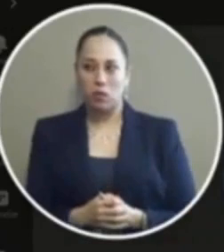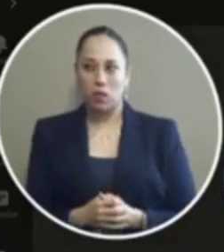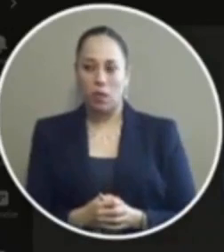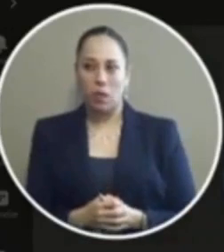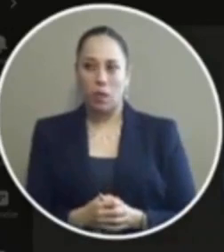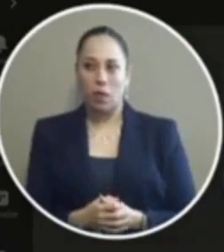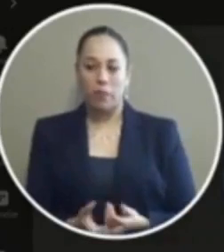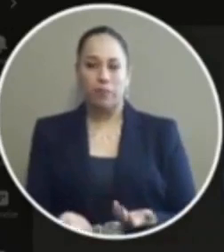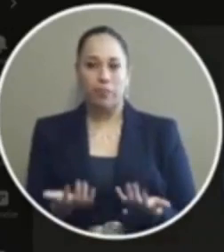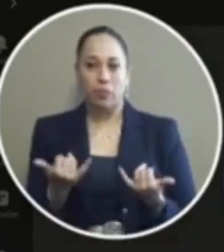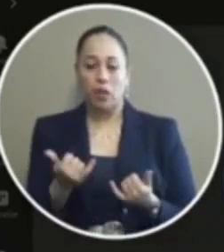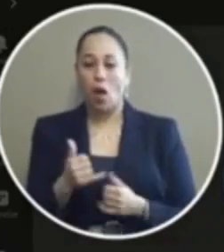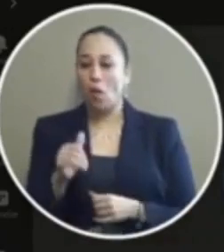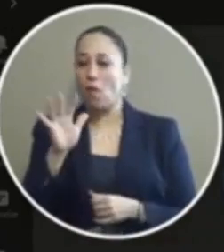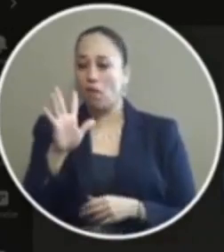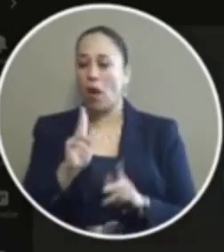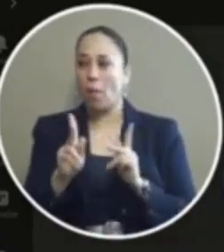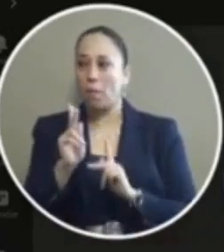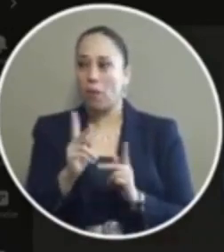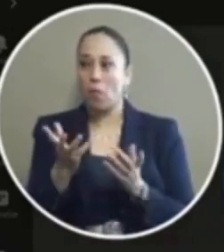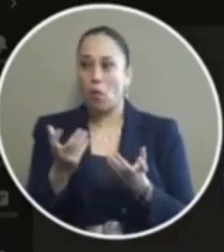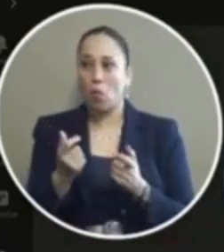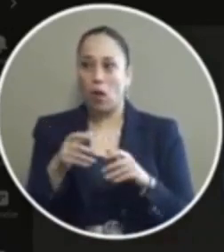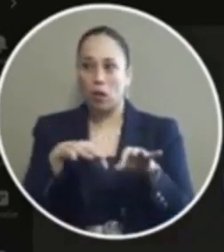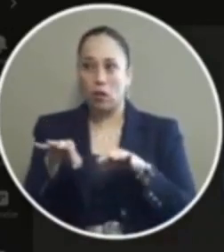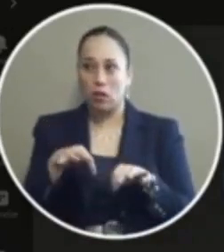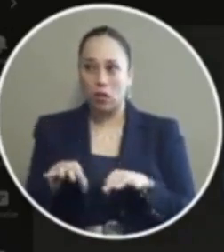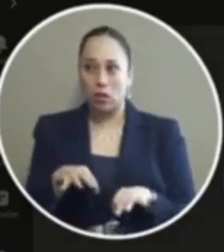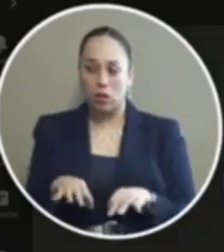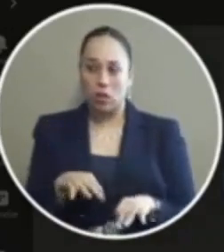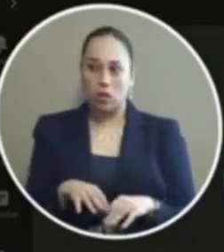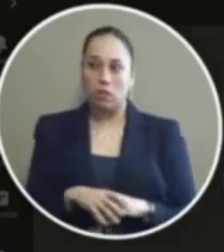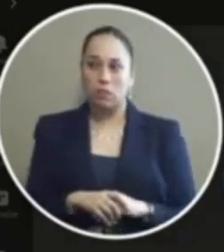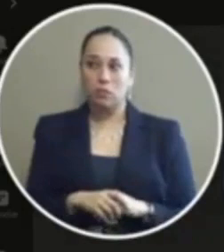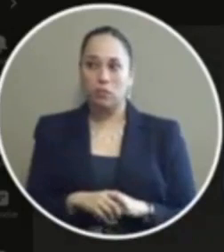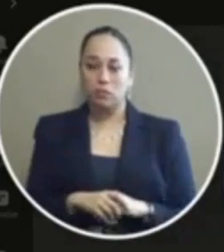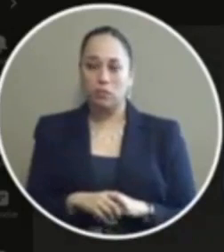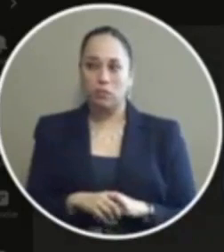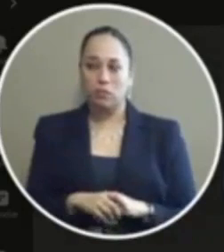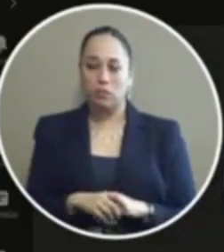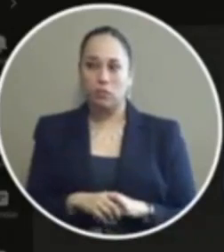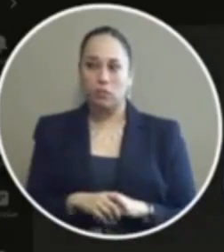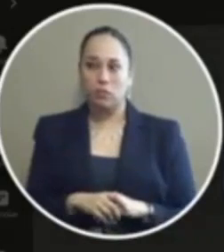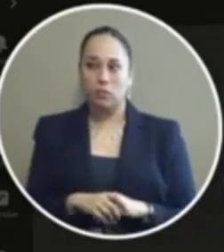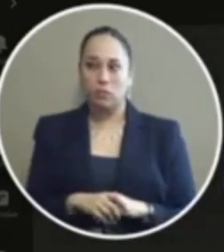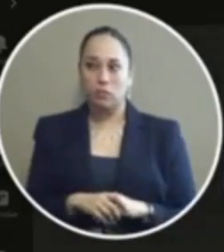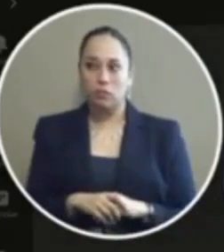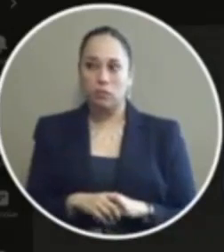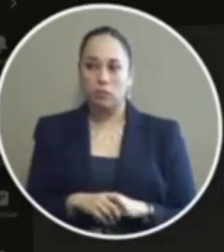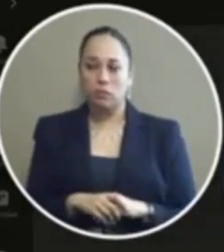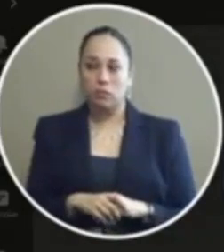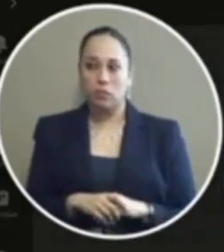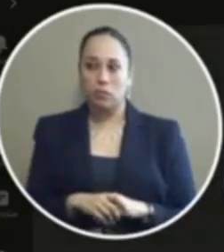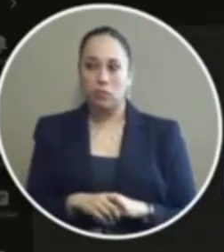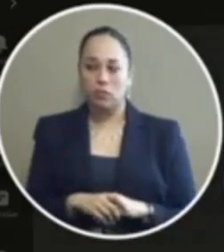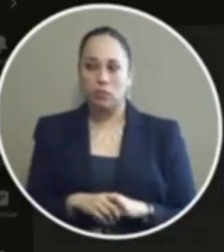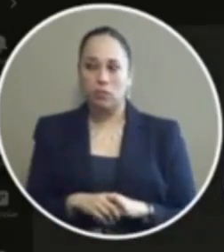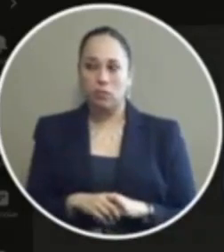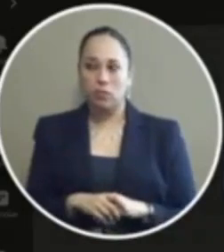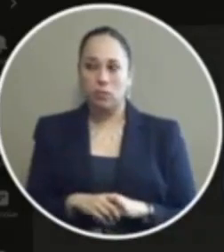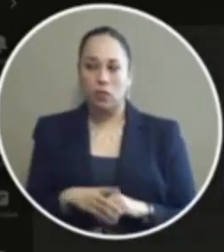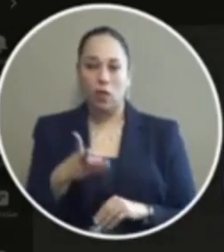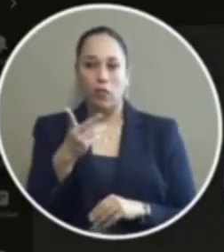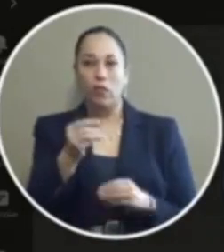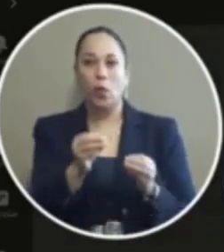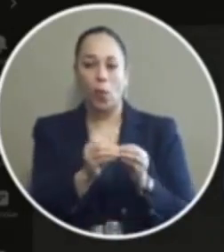who have requested to speak are you all through with the presentation and then I'll start the council chief Allen are you through there's a few